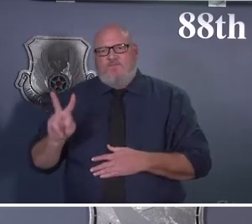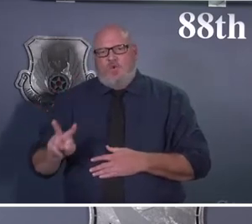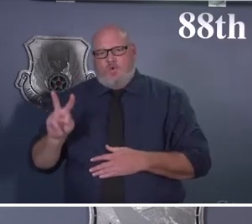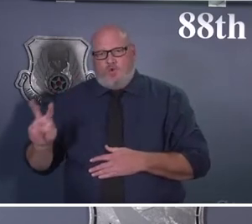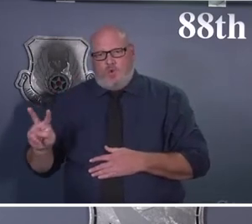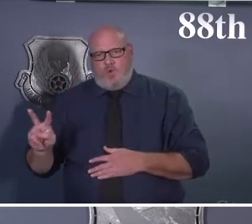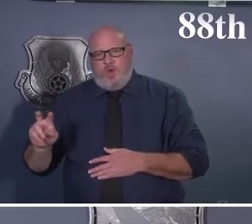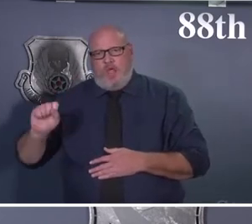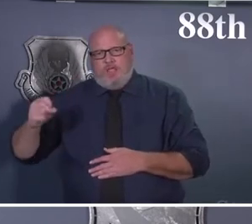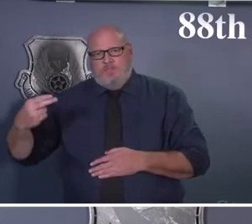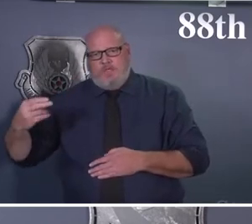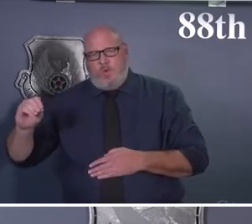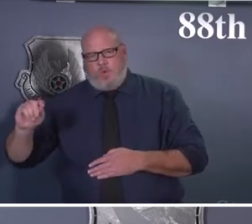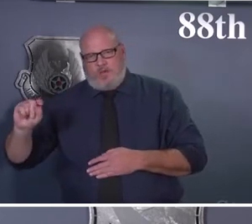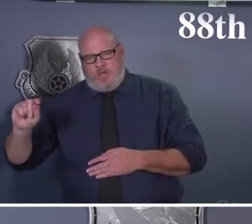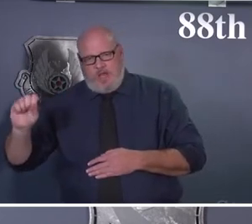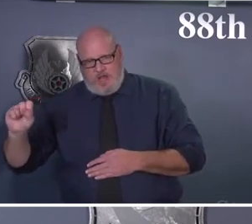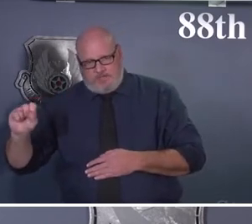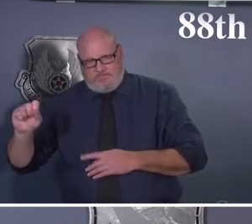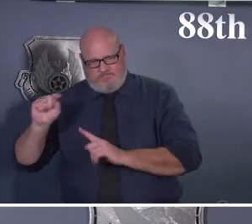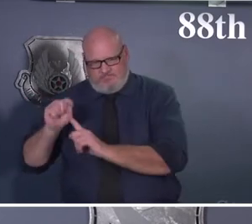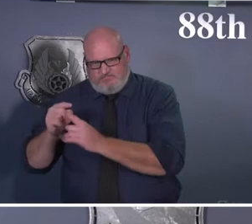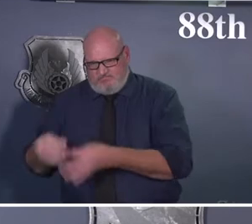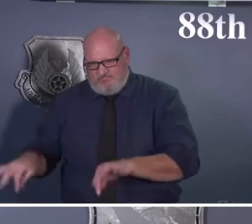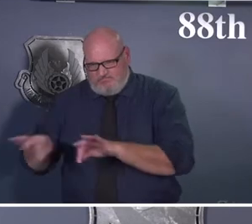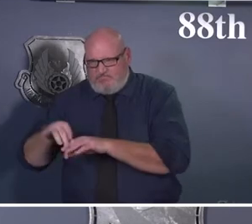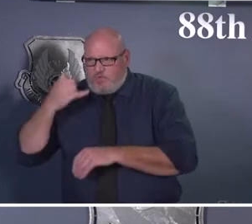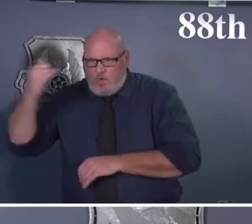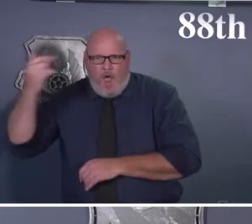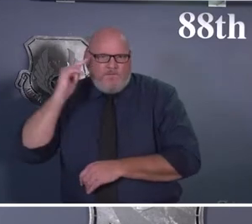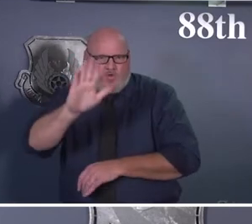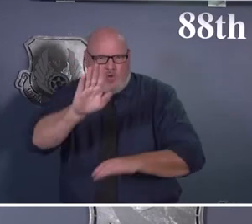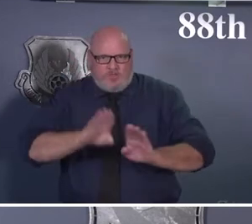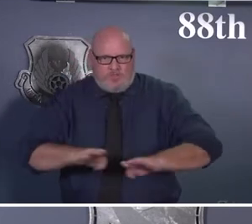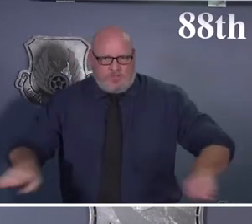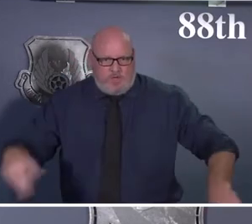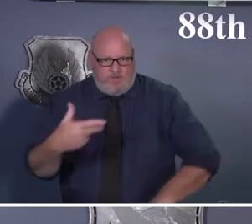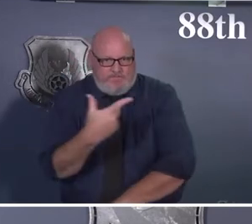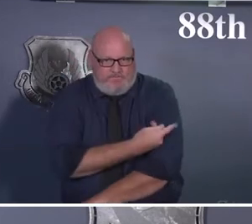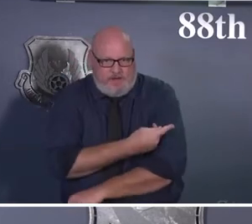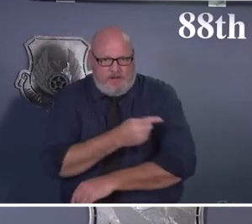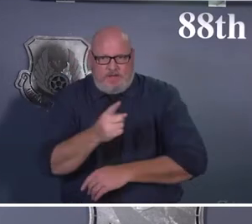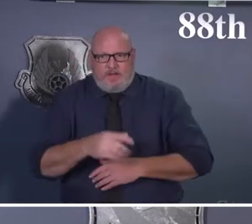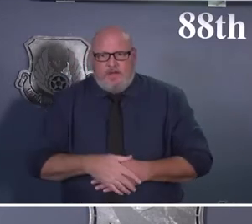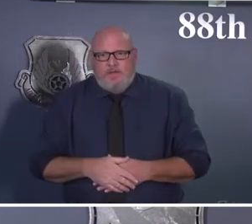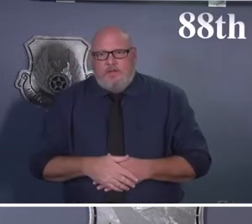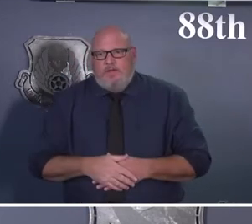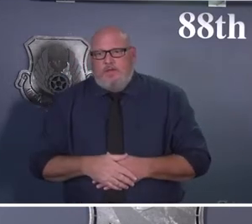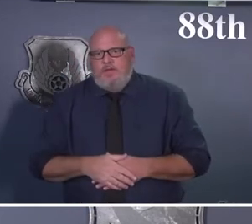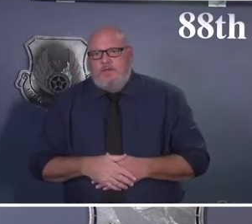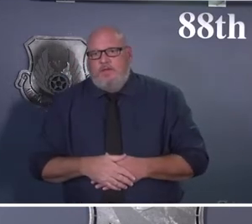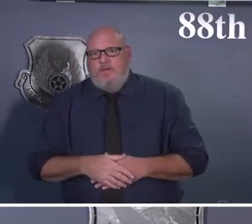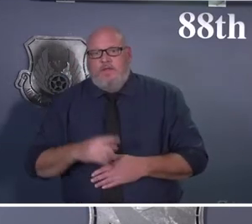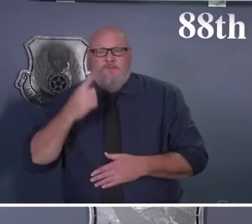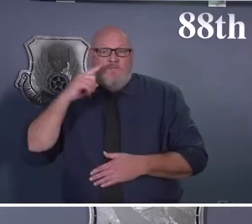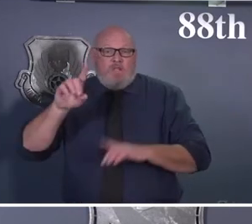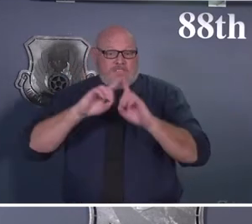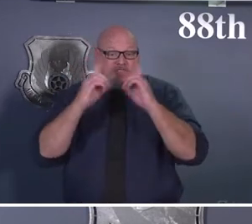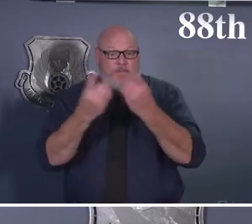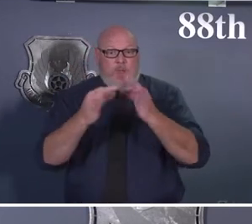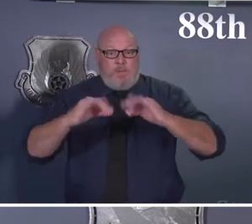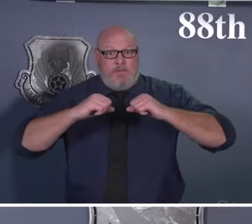and use those for service members that need not only our installation, but across the DOD. We're holding those appropriately. There is no